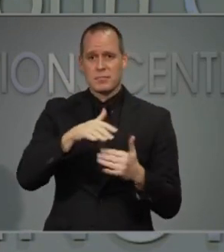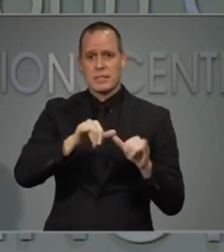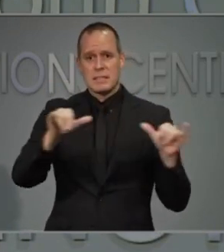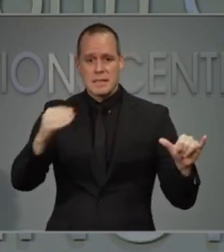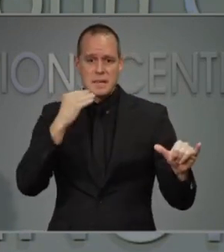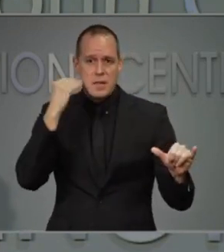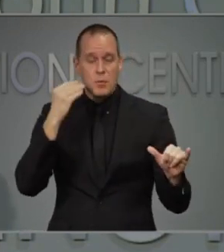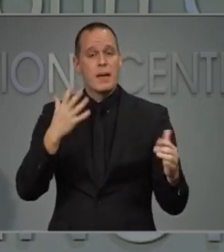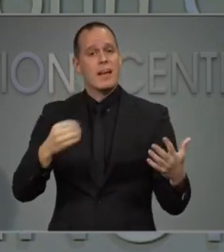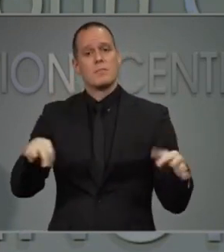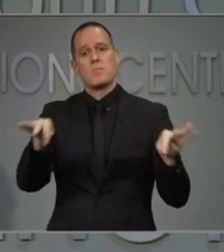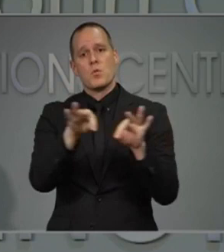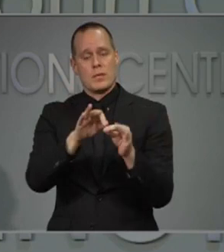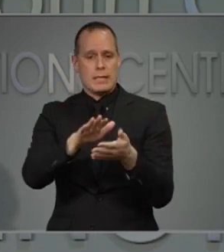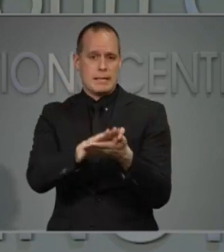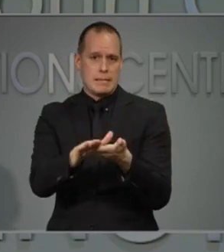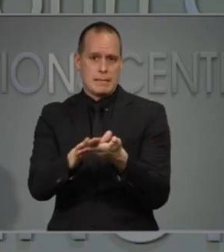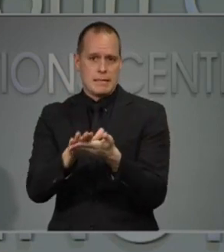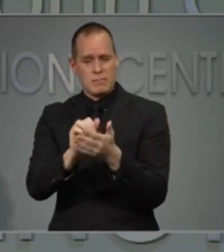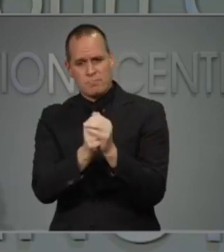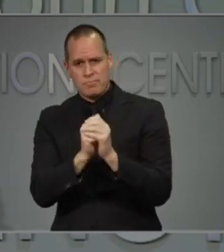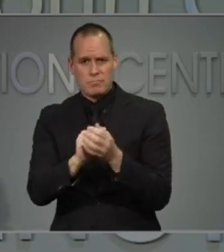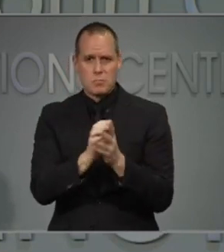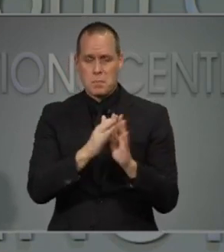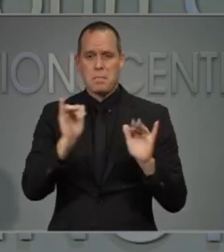we'll get to where we need to be.